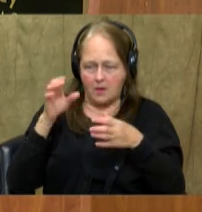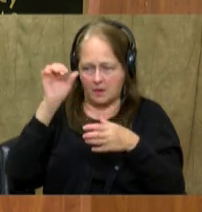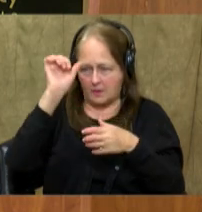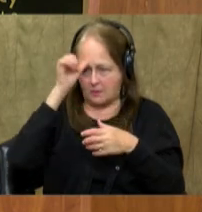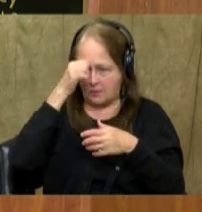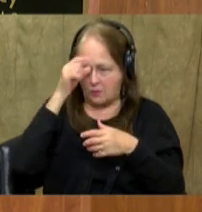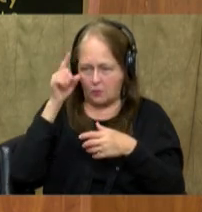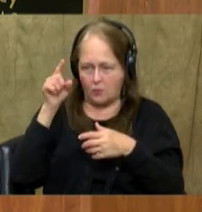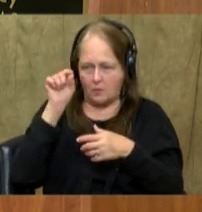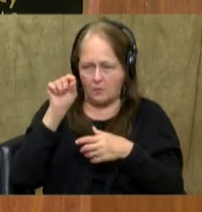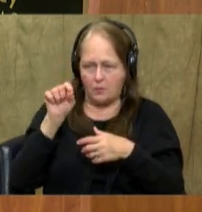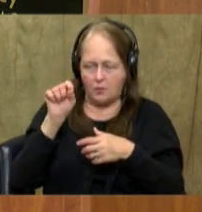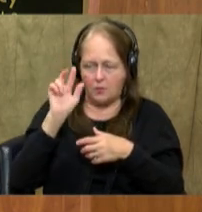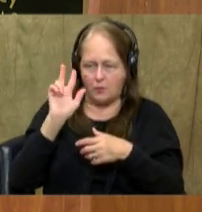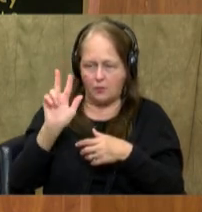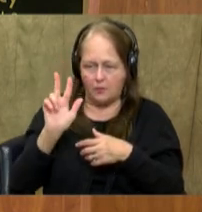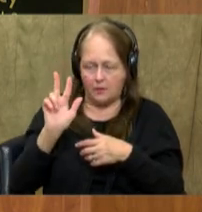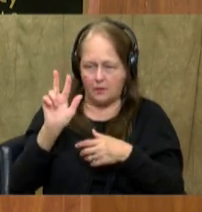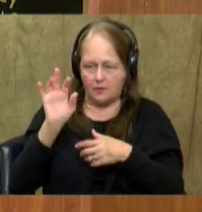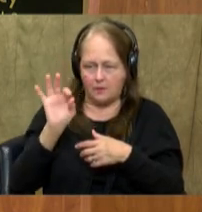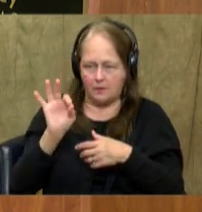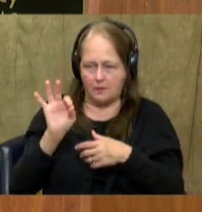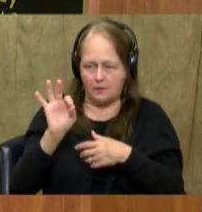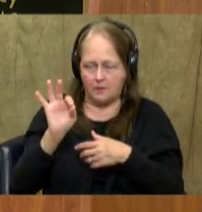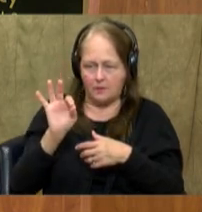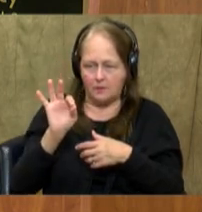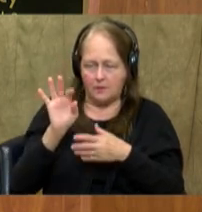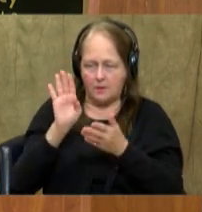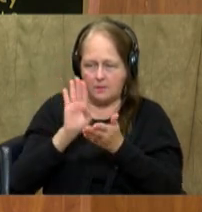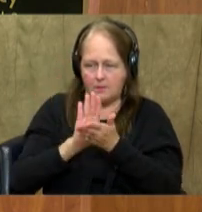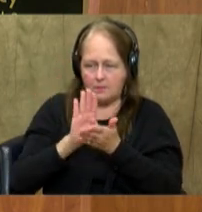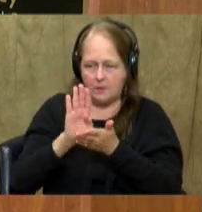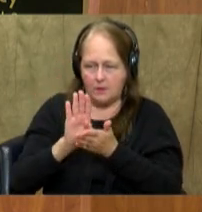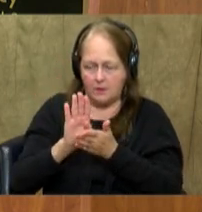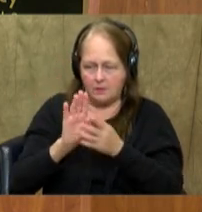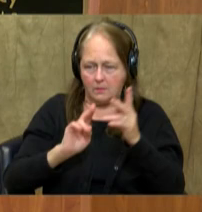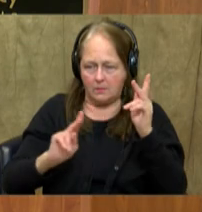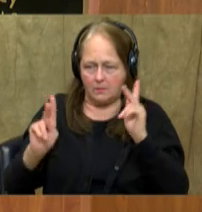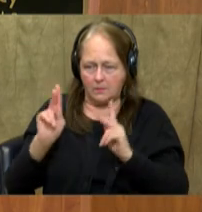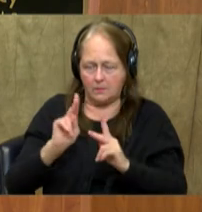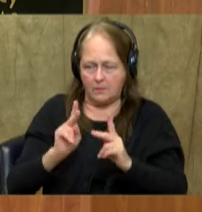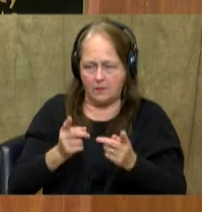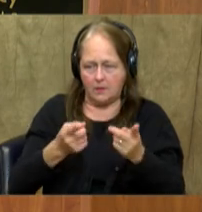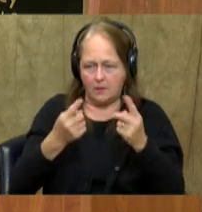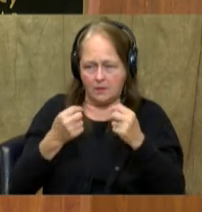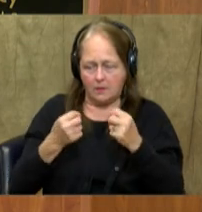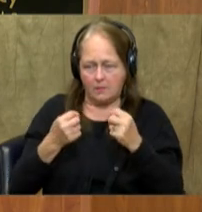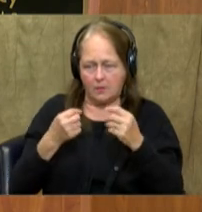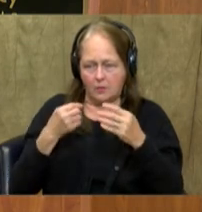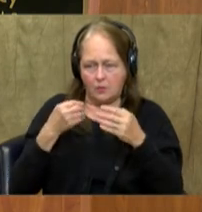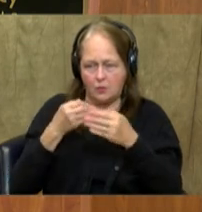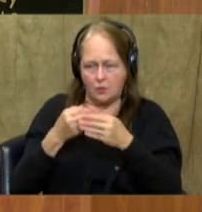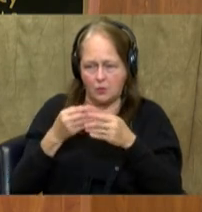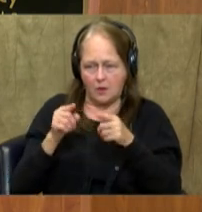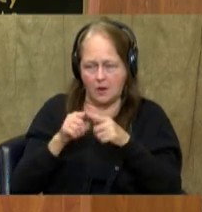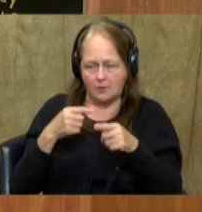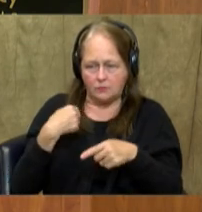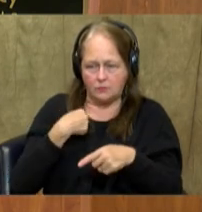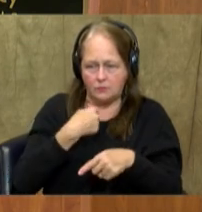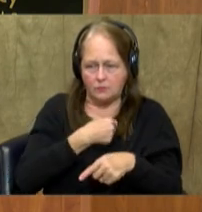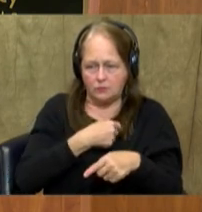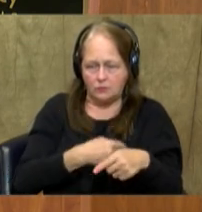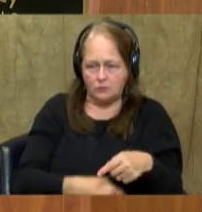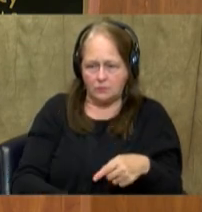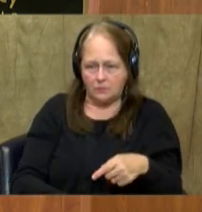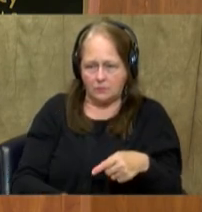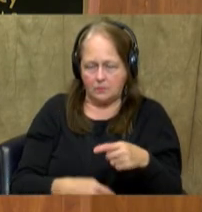is 1.39 billion people, which is coming very close to what China's is. I'm going